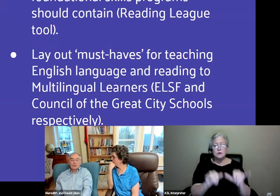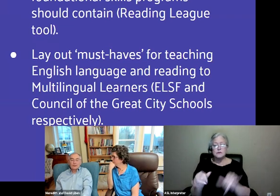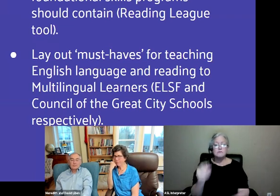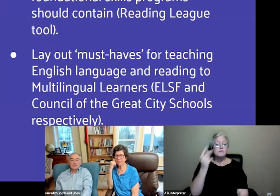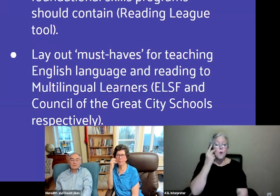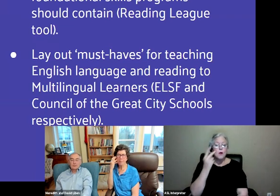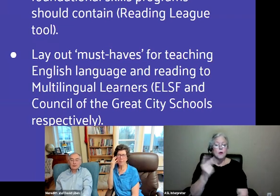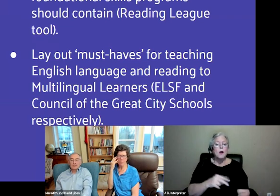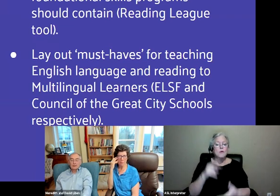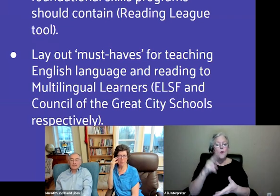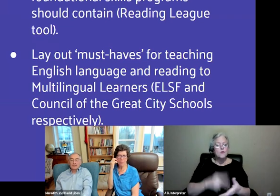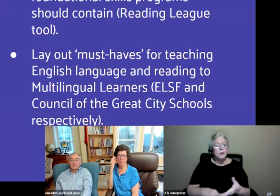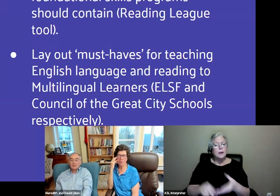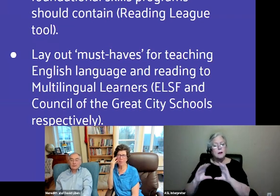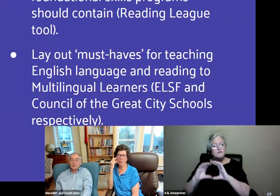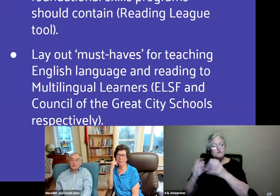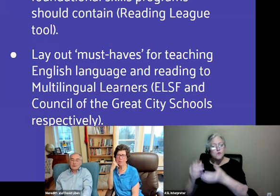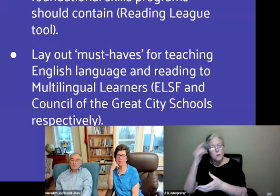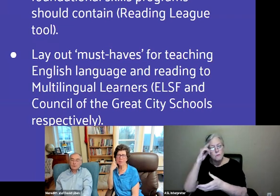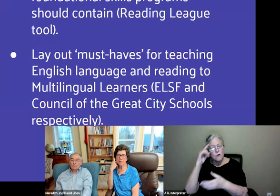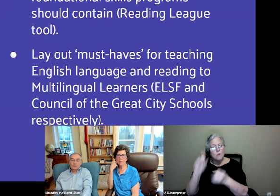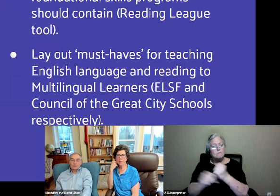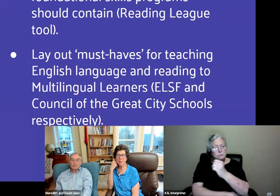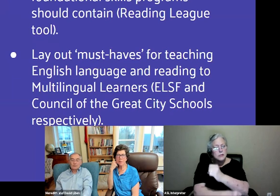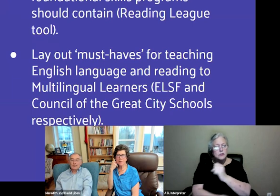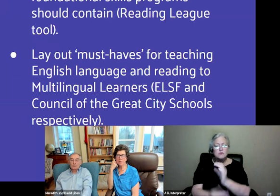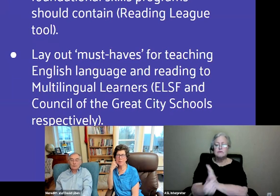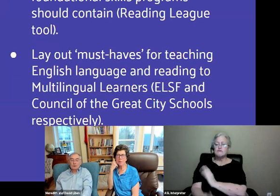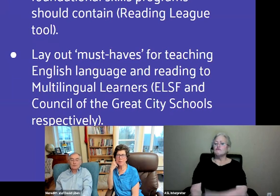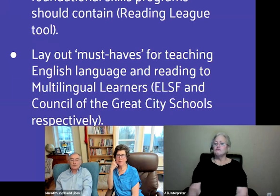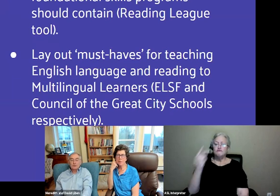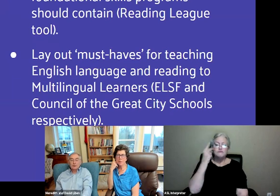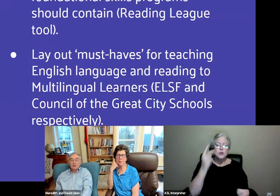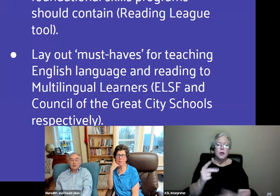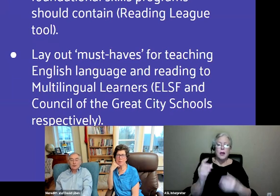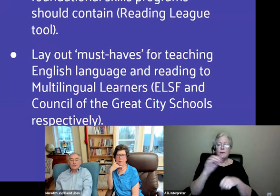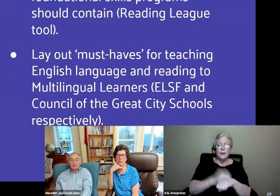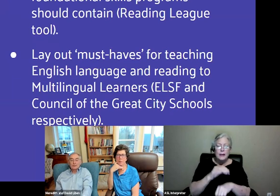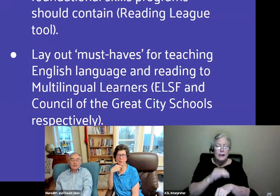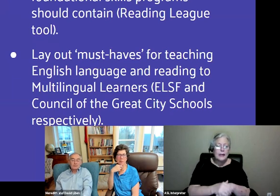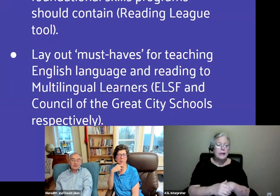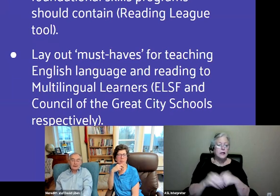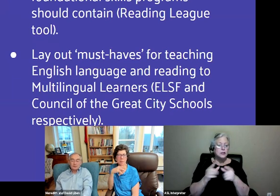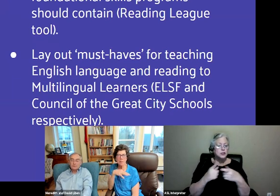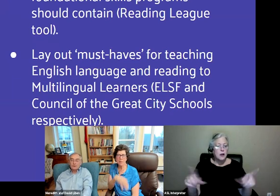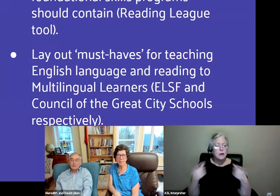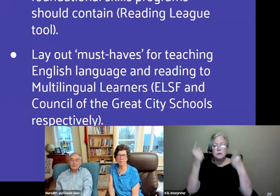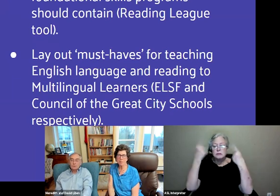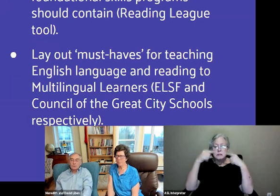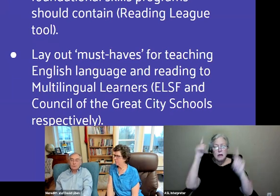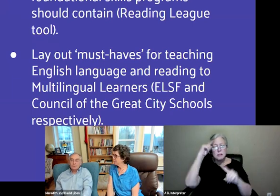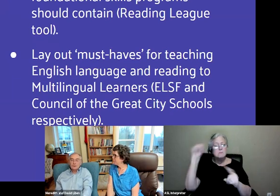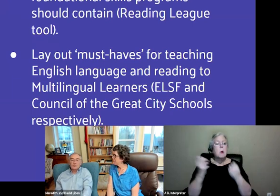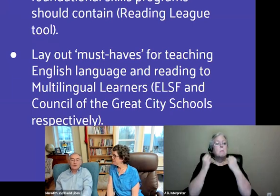We're going to look at the English Language Success Forum for our multi-language learners, and maybe the Council of Great